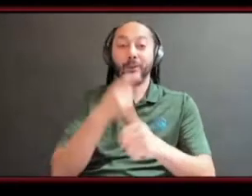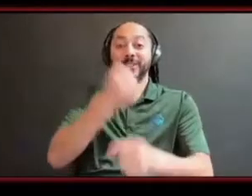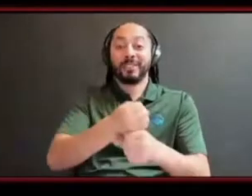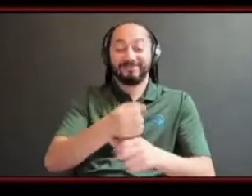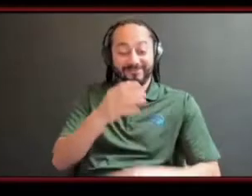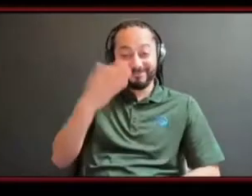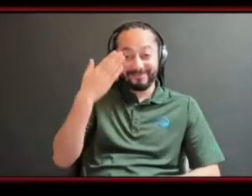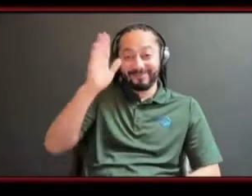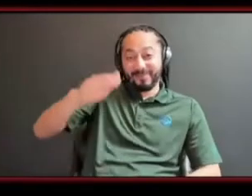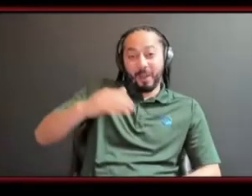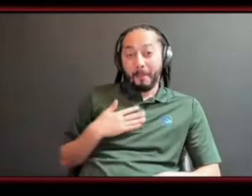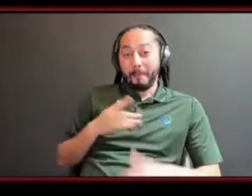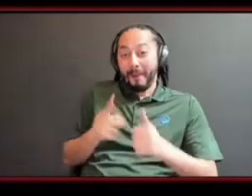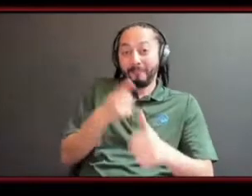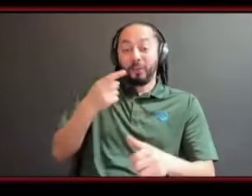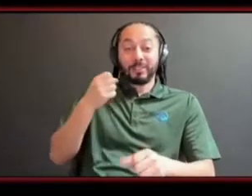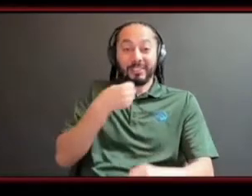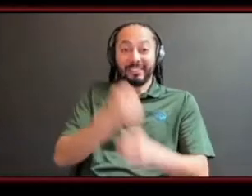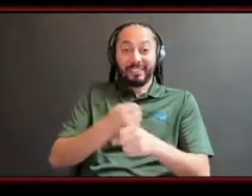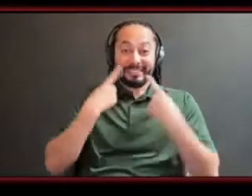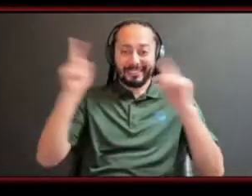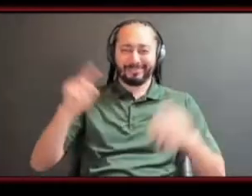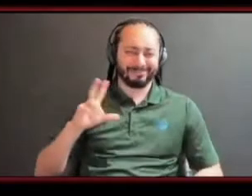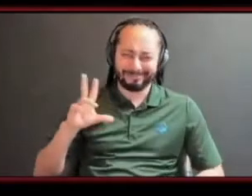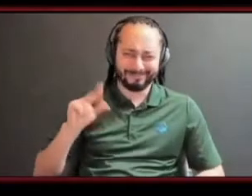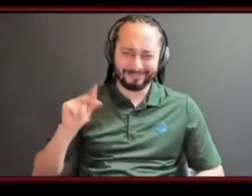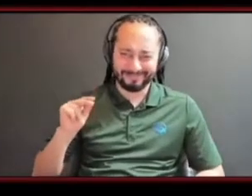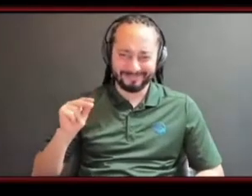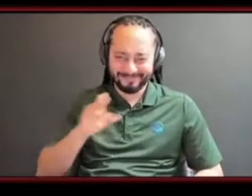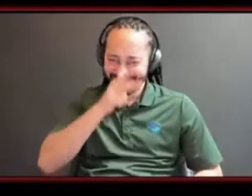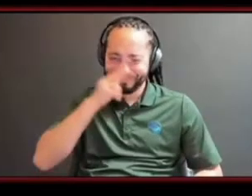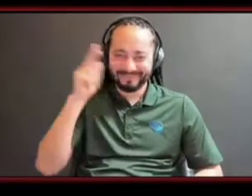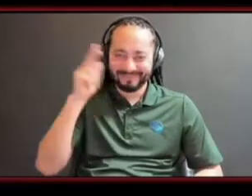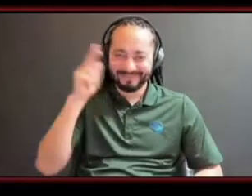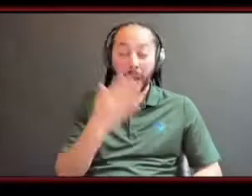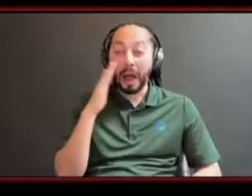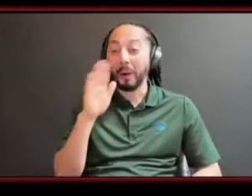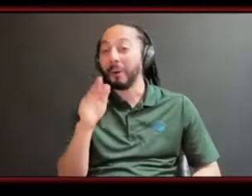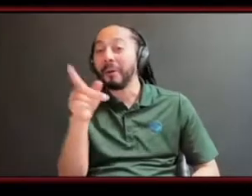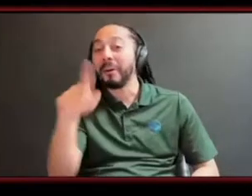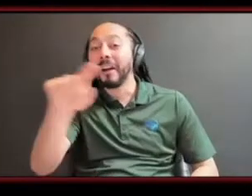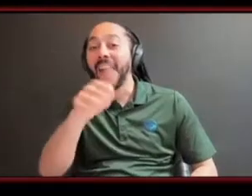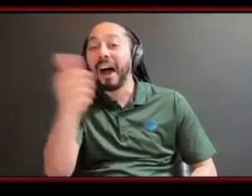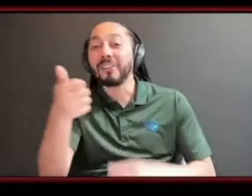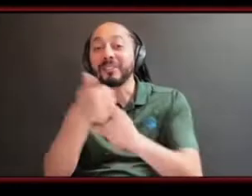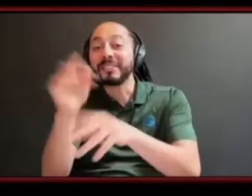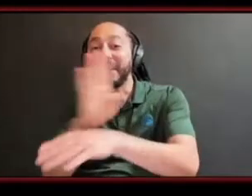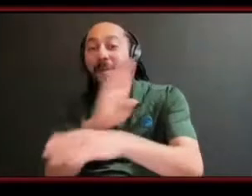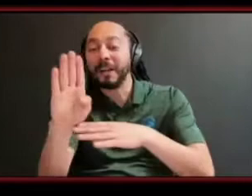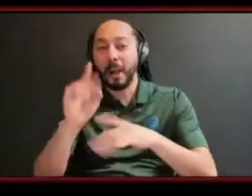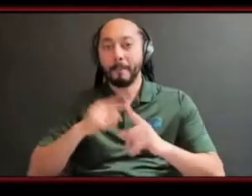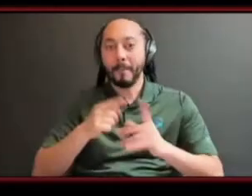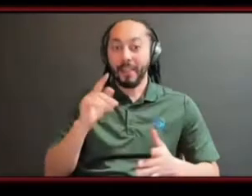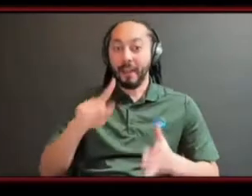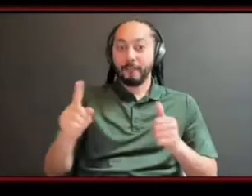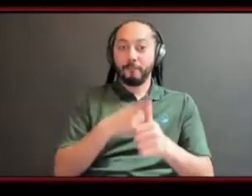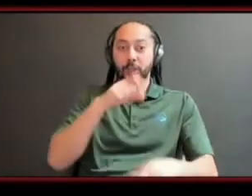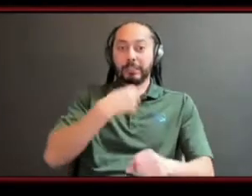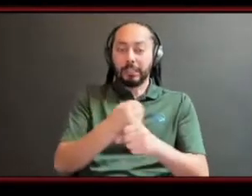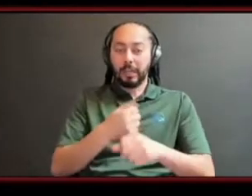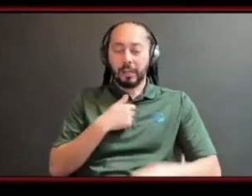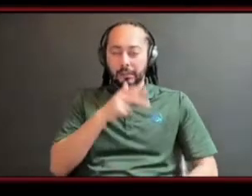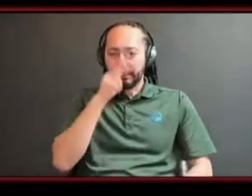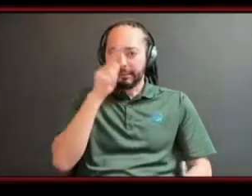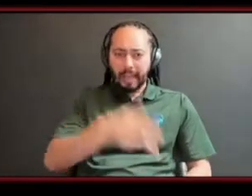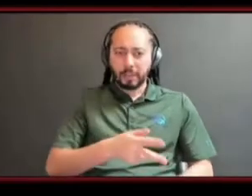was was was not that good so like i don't know how anyone else is but if we would have gave up that first year and then it's if we say oh it's not working